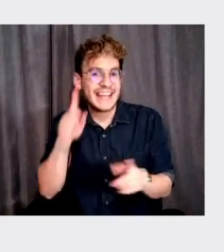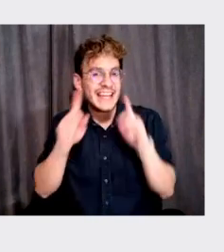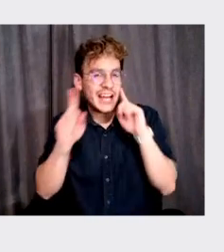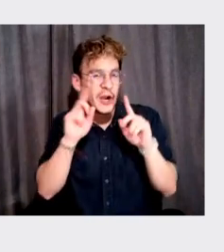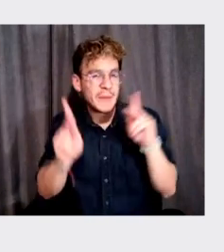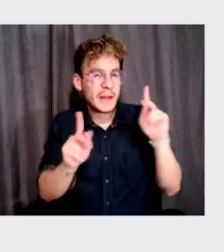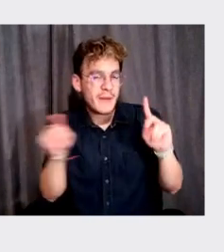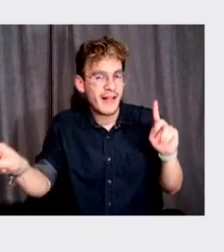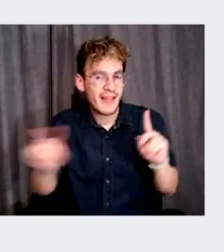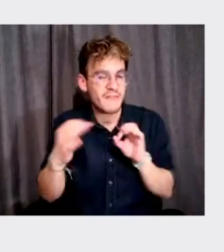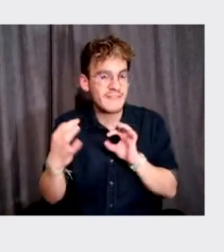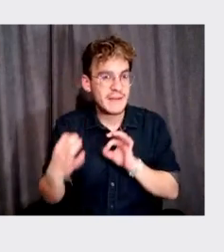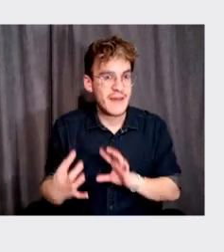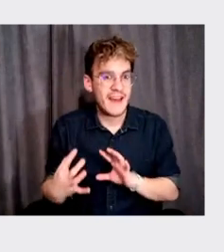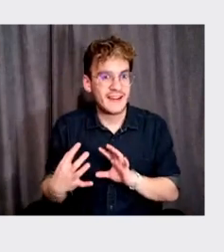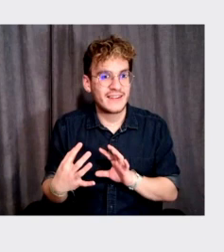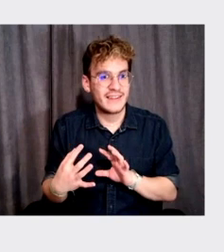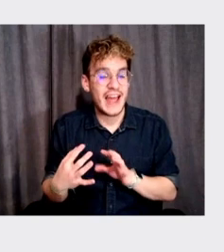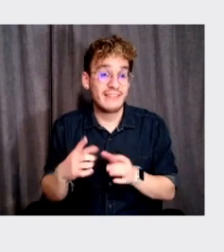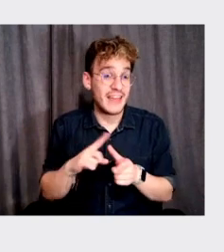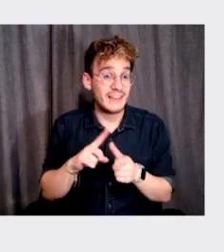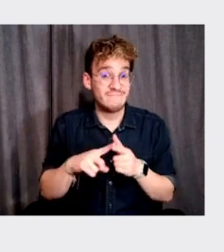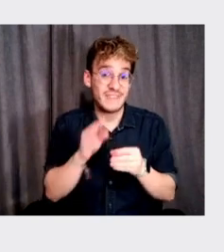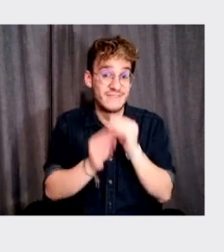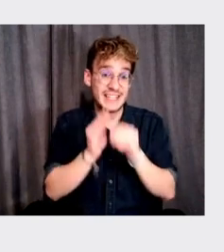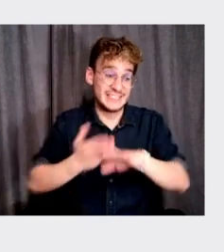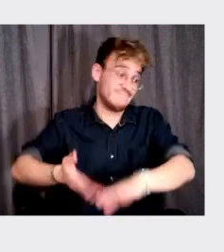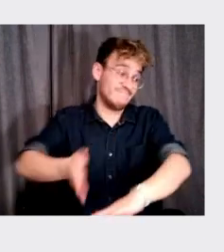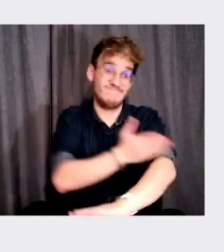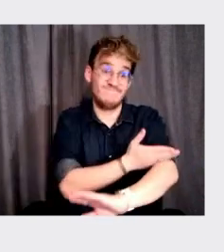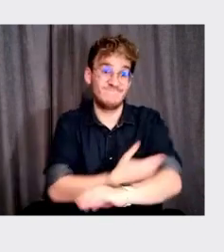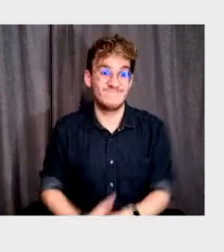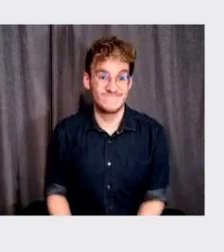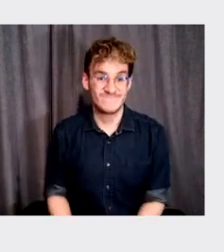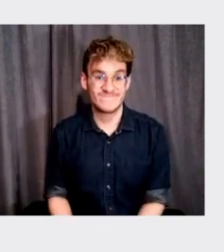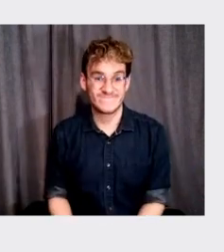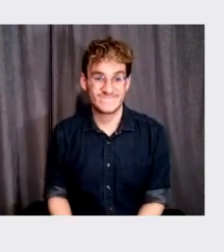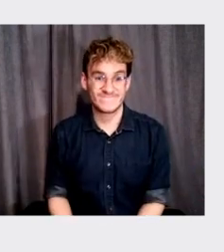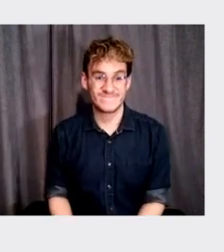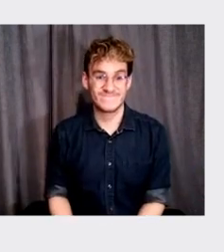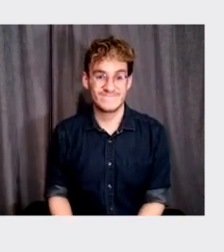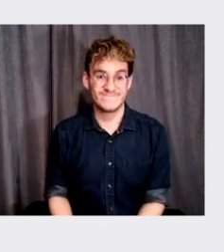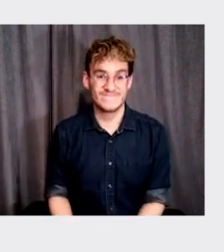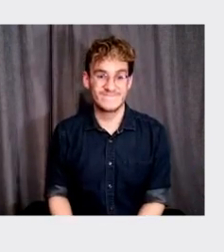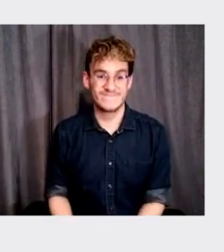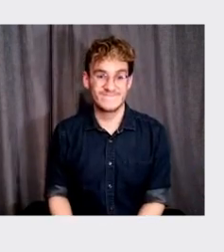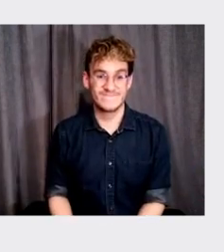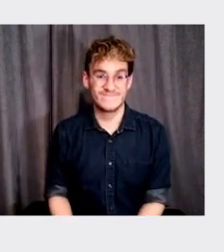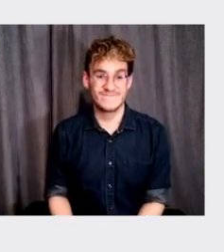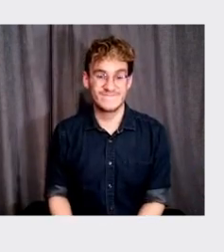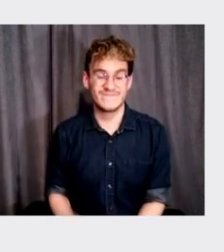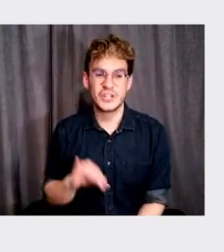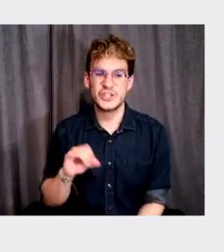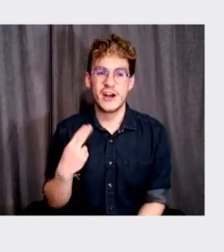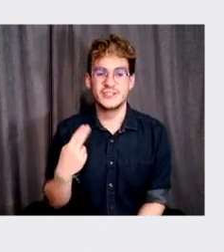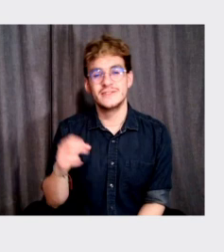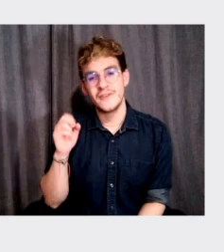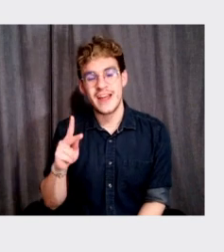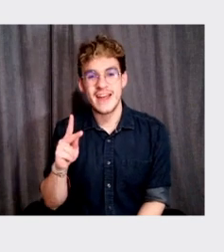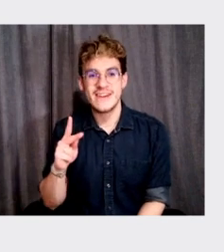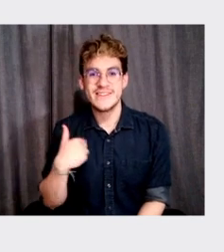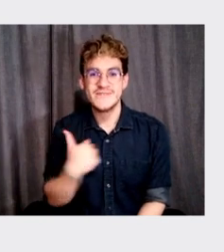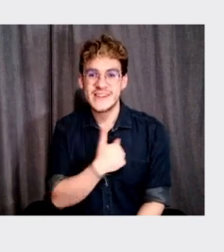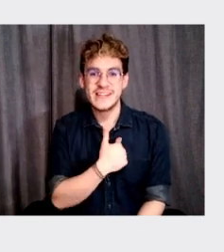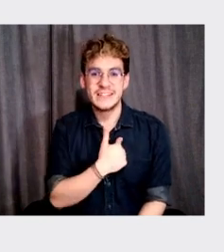people and get their feedback to take it to a, to a different level. Well, we're, we're, um, we're